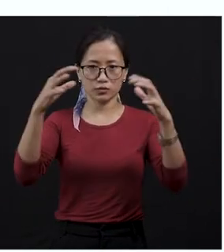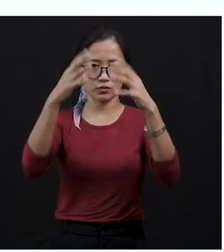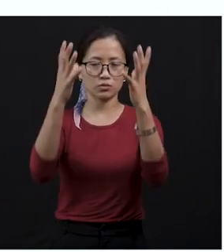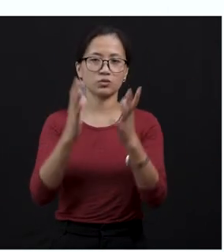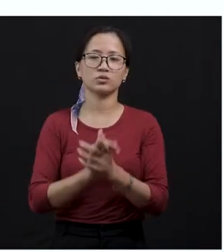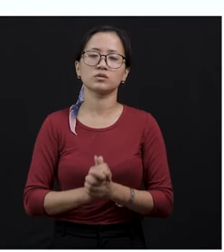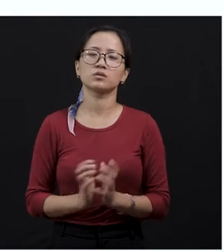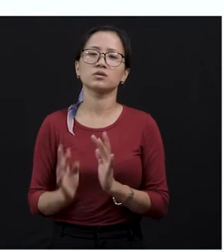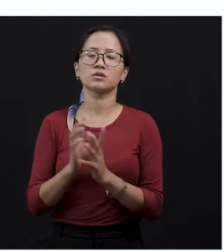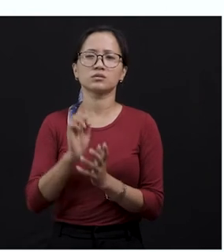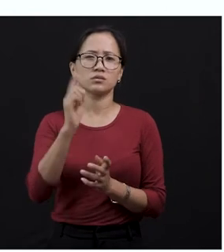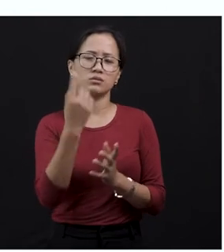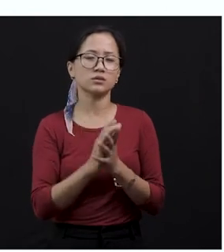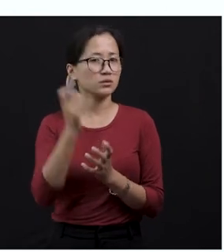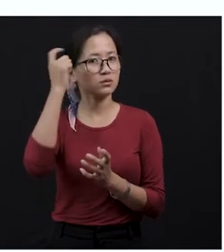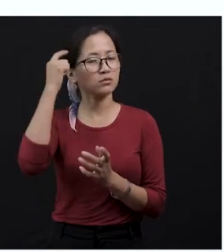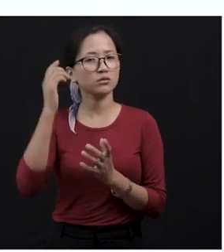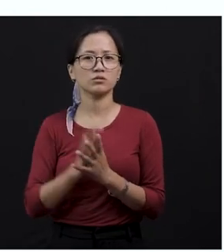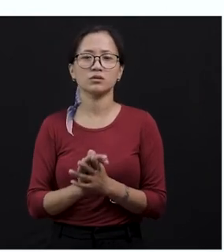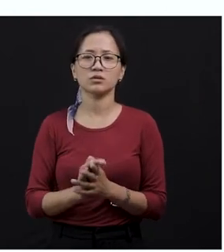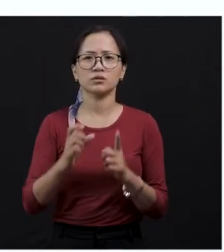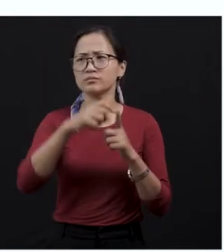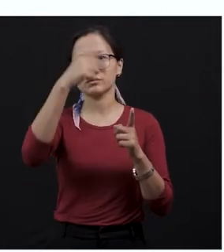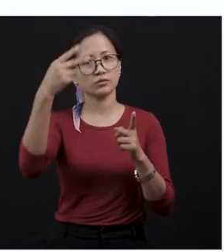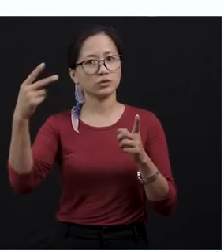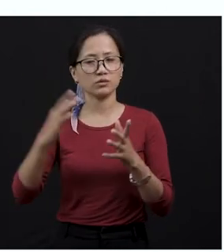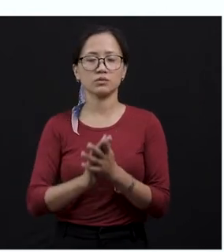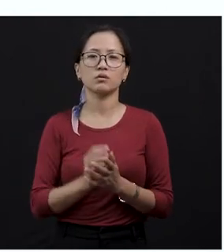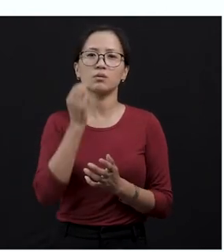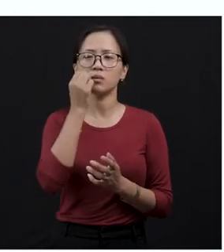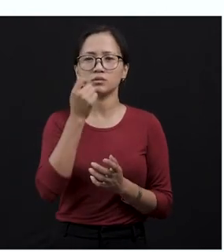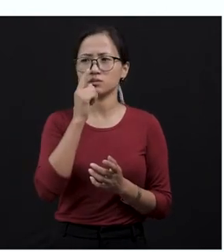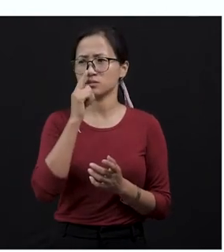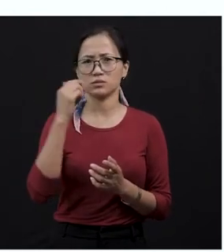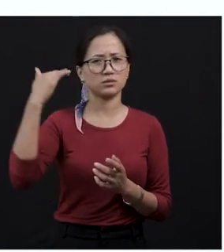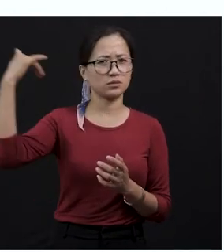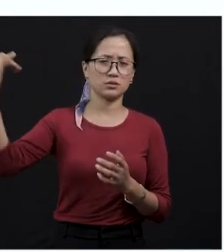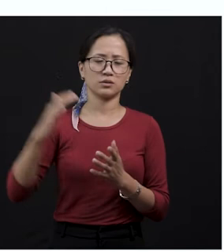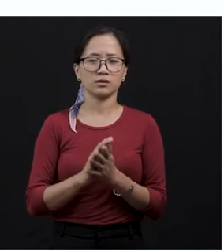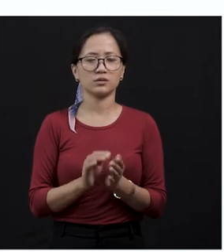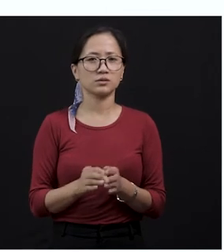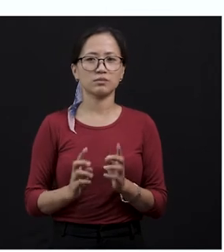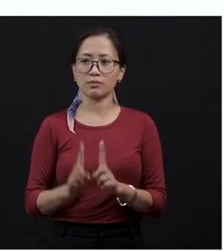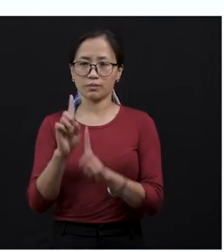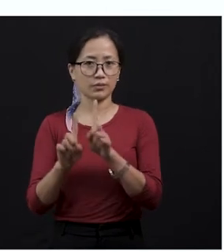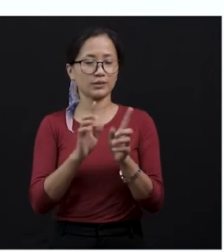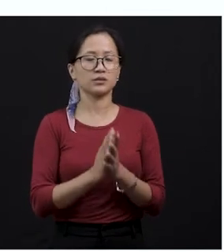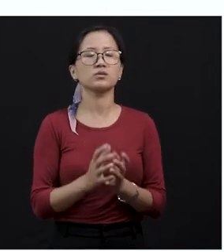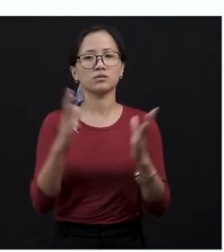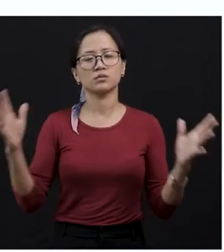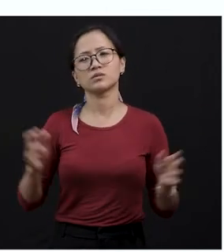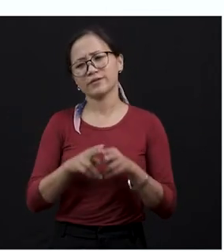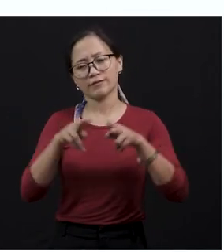When I say cactus, don't only think of the decorative cactus that your mother's or your sister's plants at home. There can be